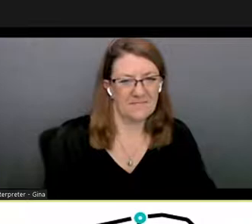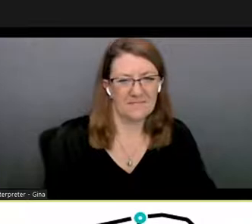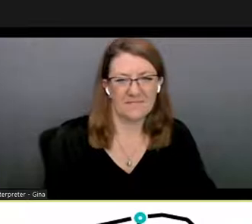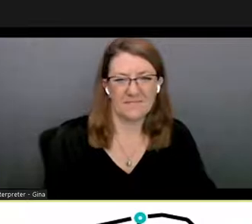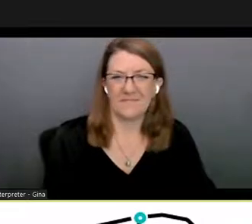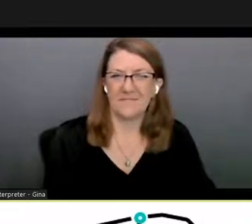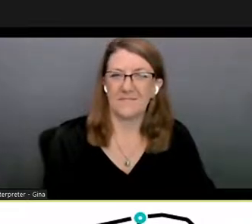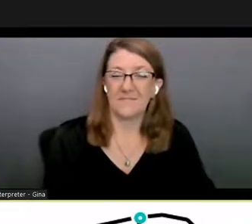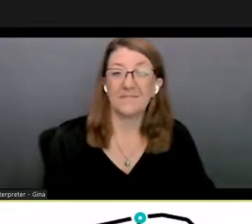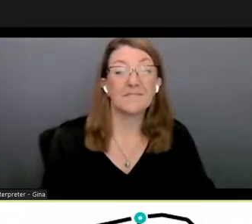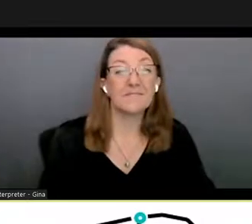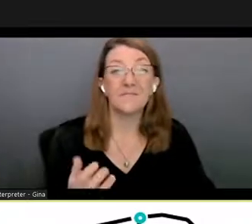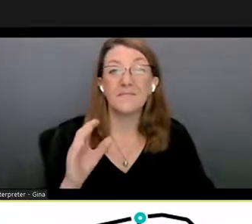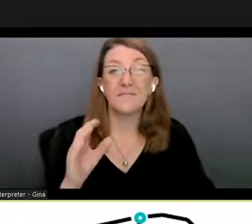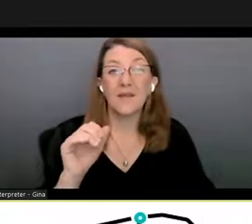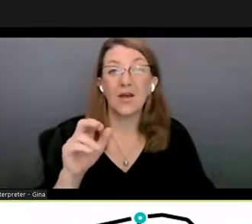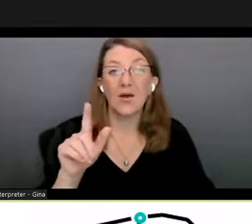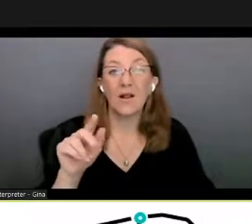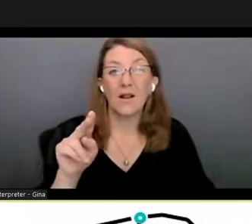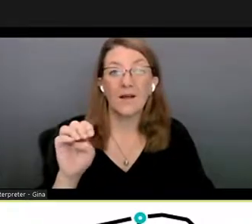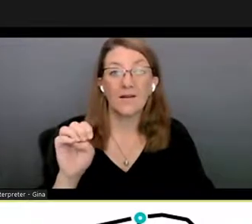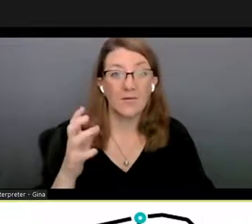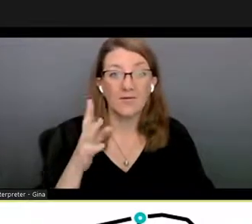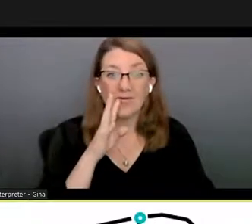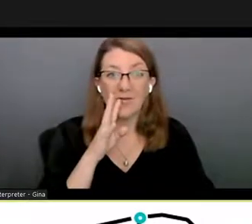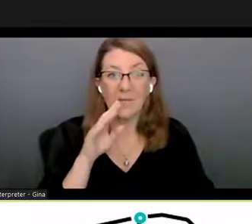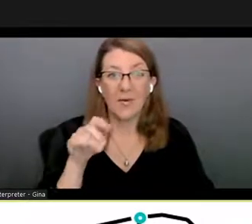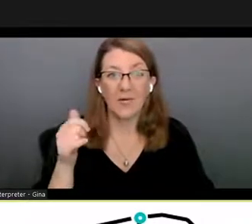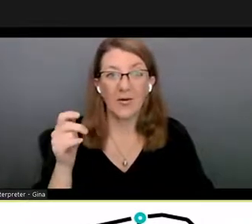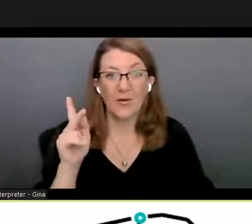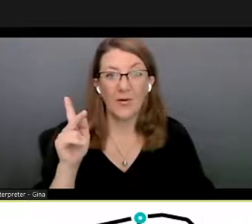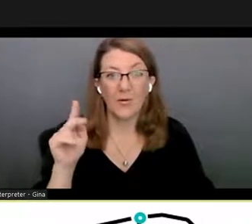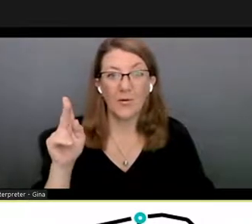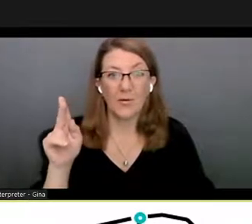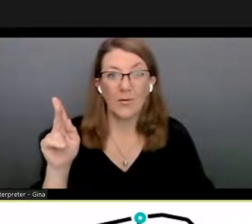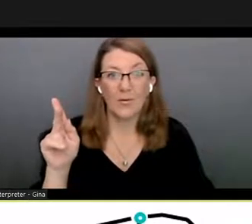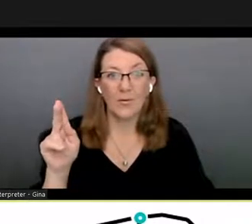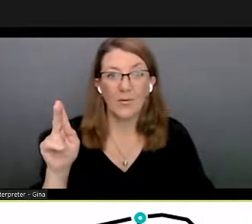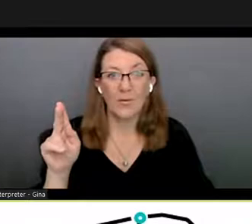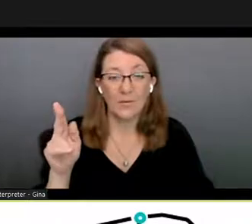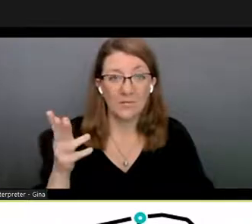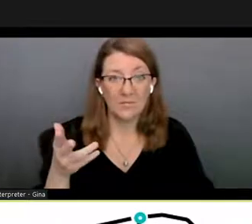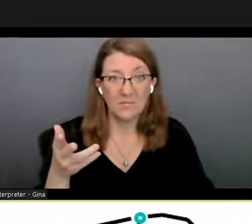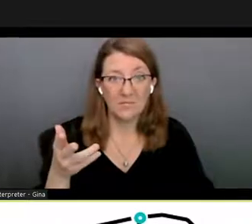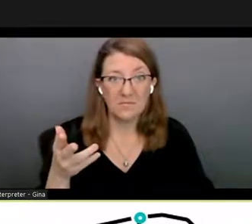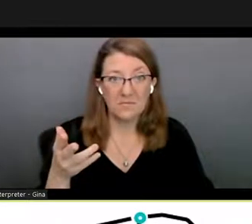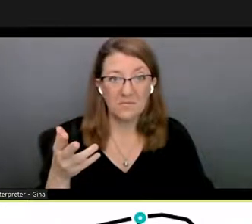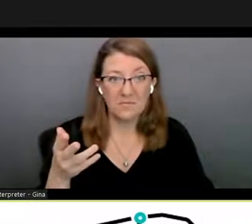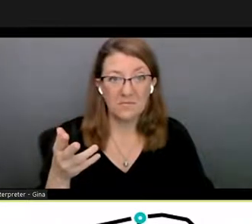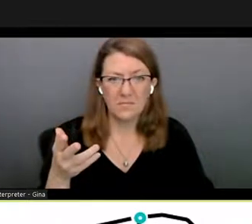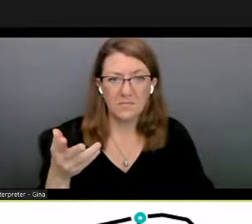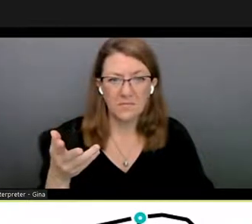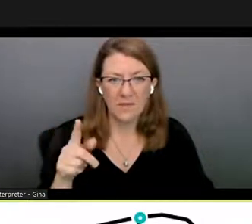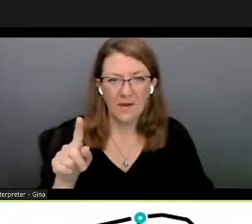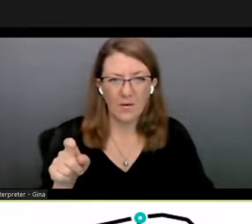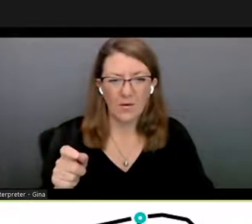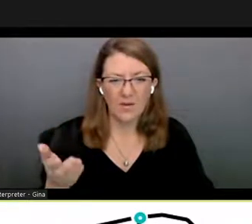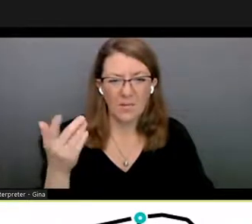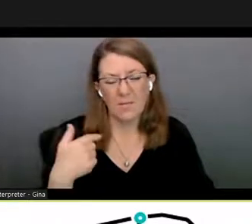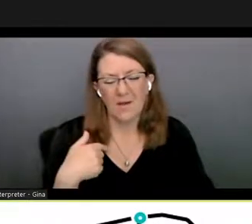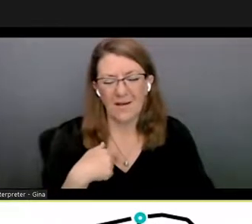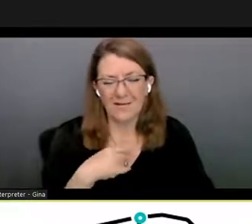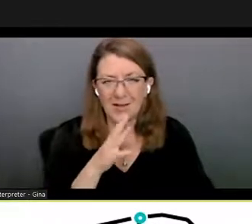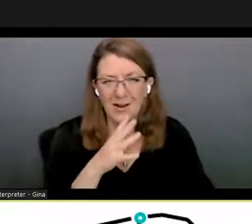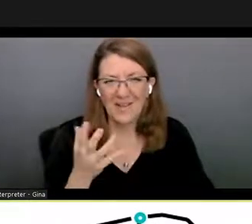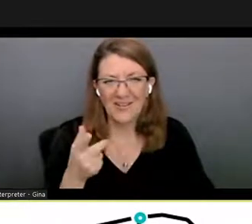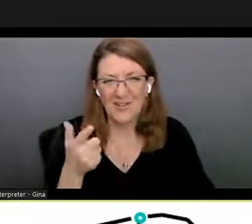uh caroline does you want to talk about kupu i don't know i know that kind of question came up a little bit i i feel like i've talked too much it's your turn